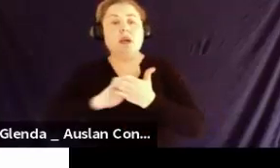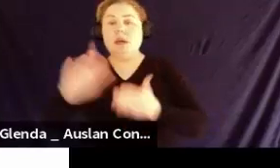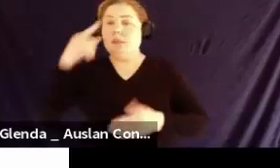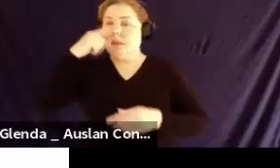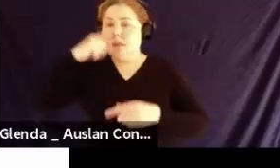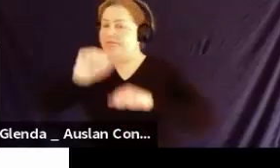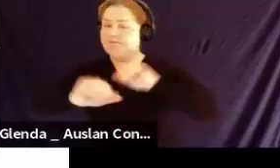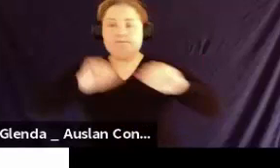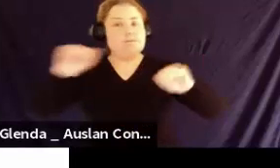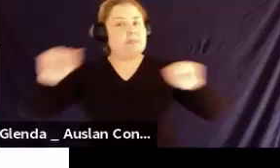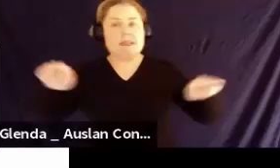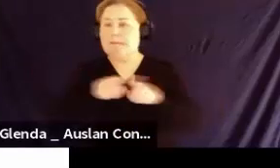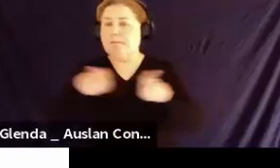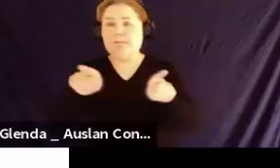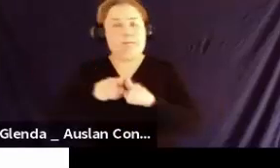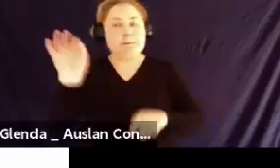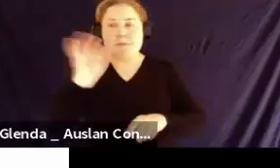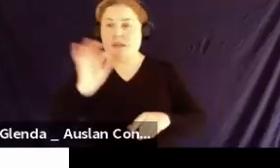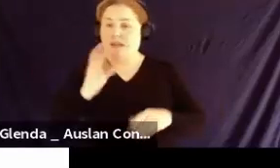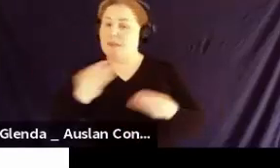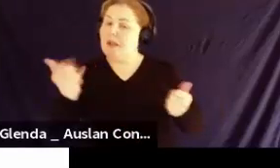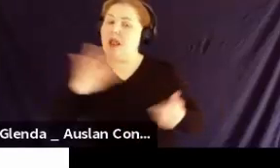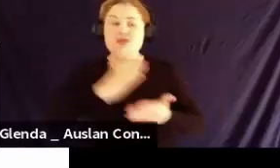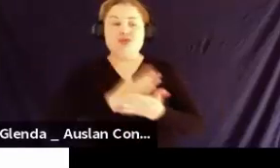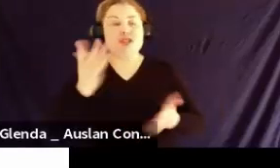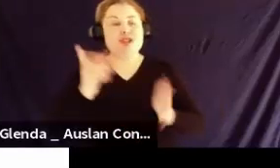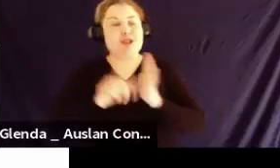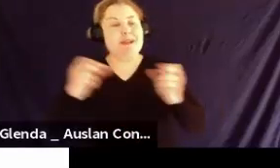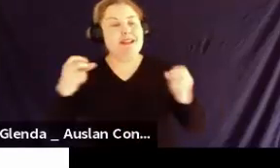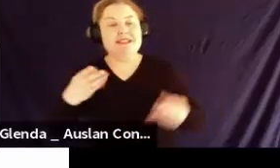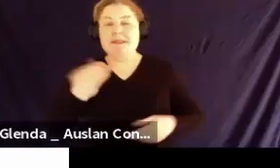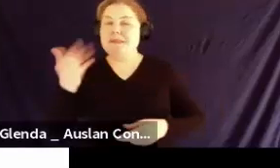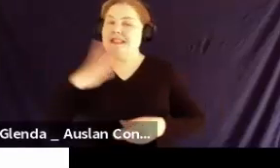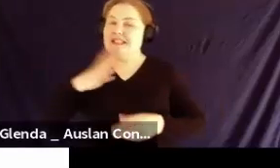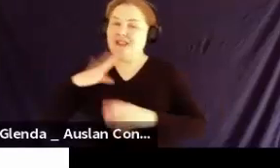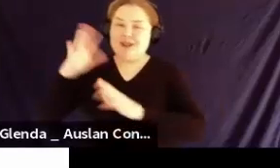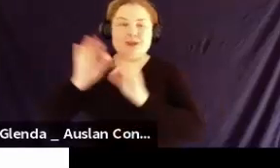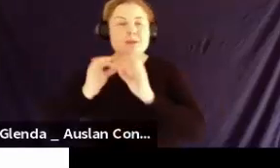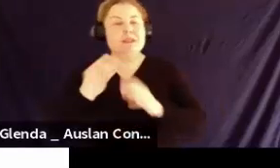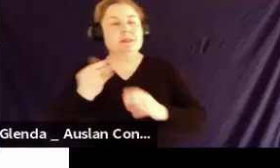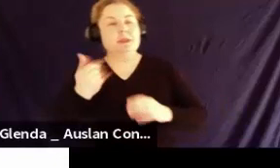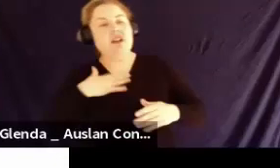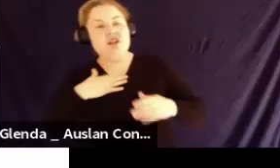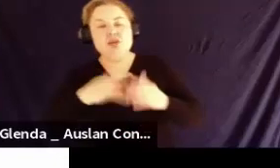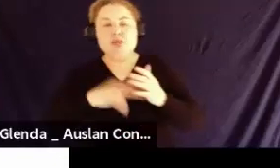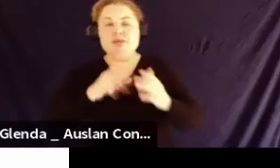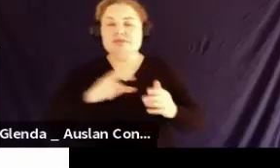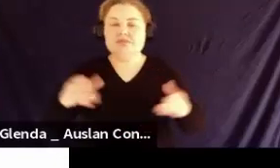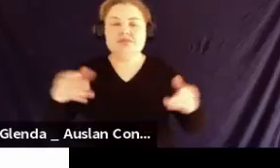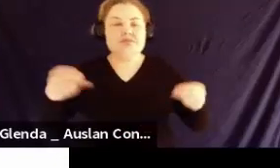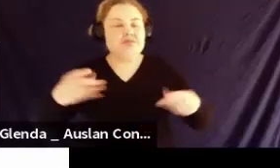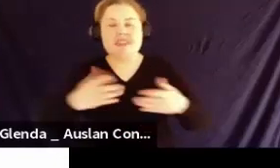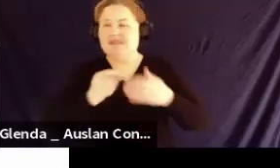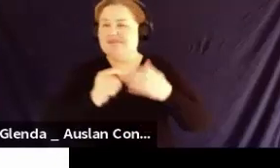captioning. Some of them like real-time captioning. Some of them need Australian interpreting. So everybody is deaf. And the